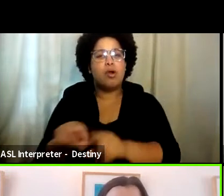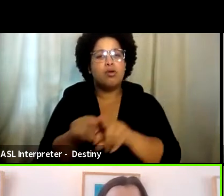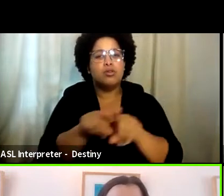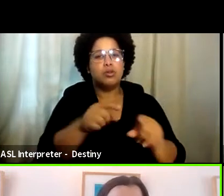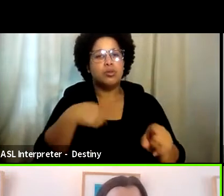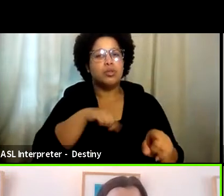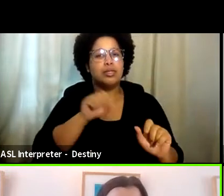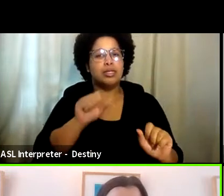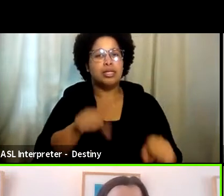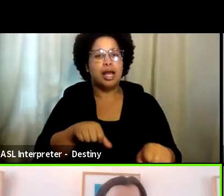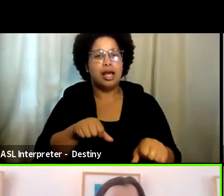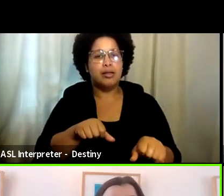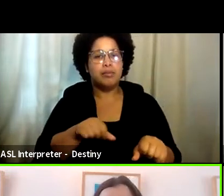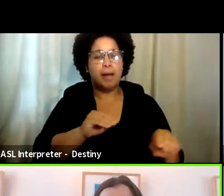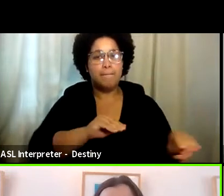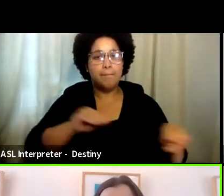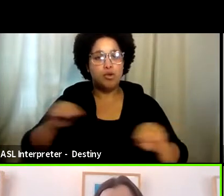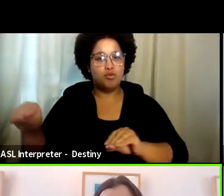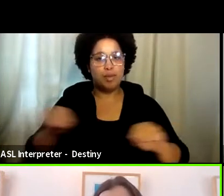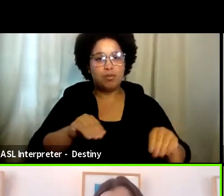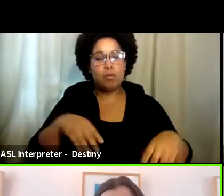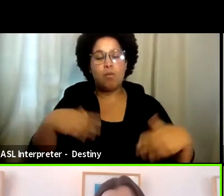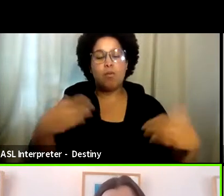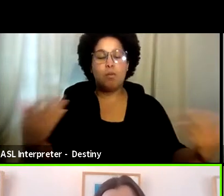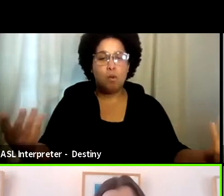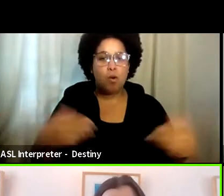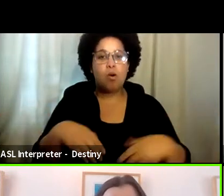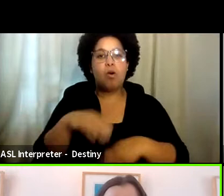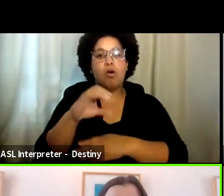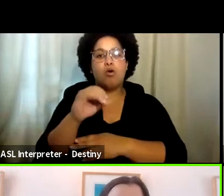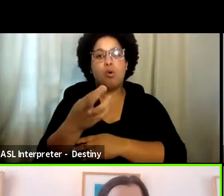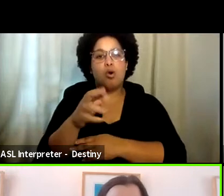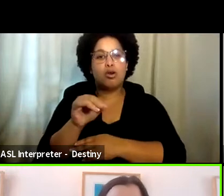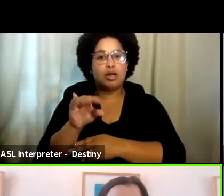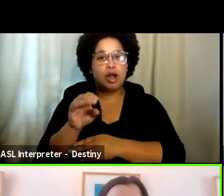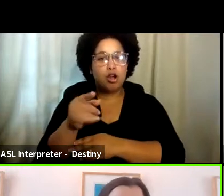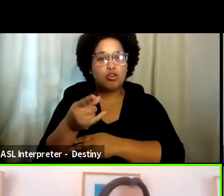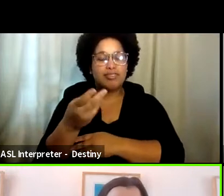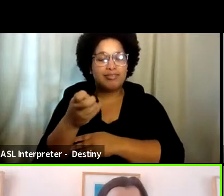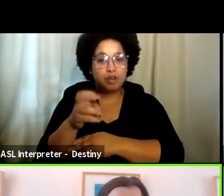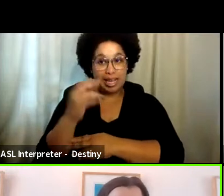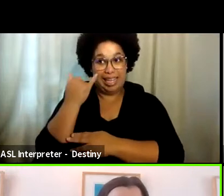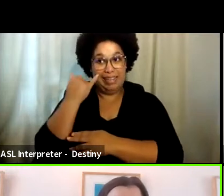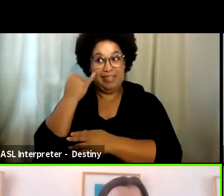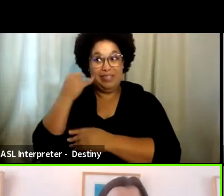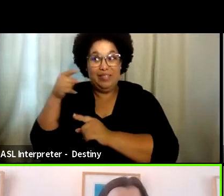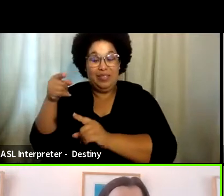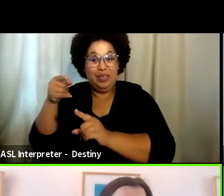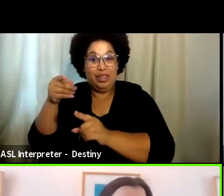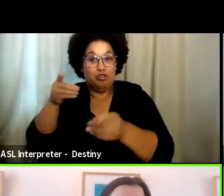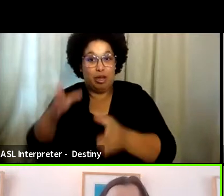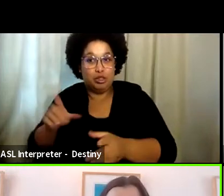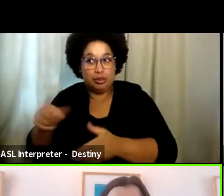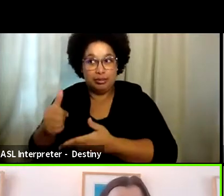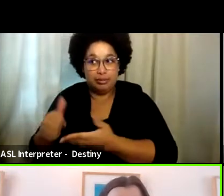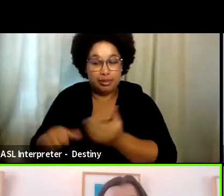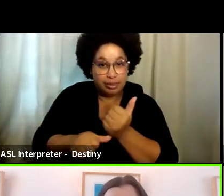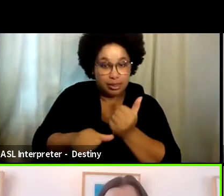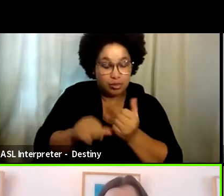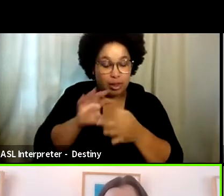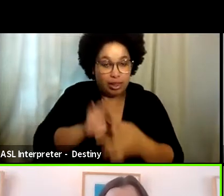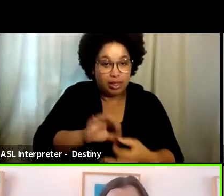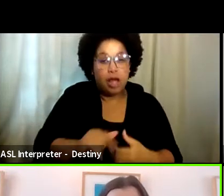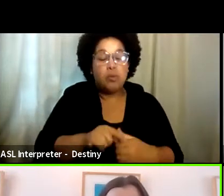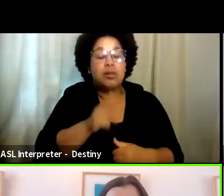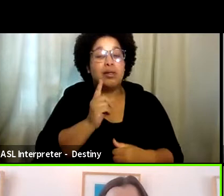act as a movement coach or a choreographer if that's something that a director would like assistance with. And I think a really key